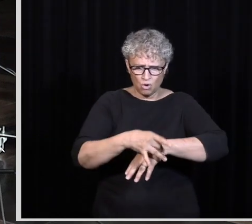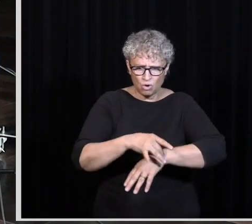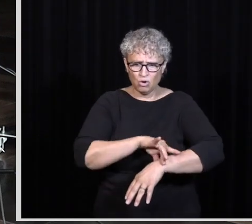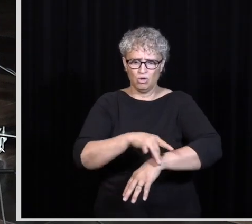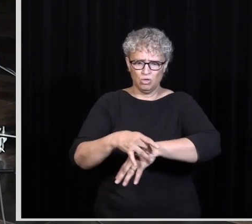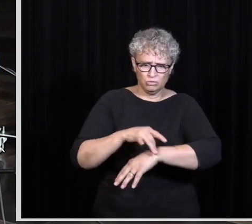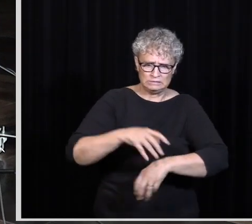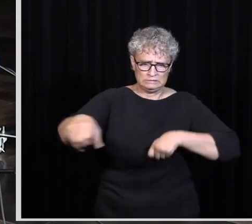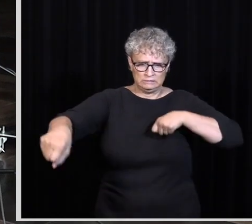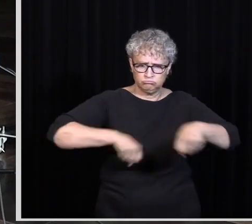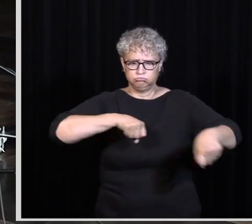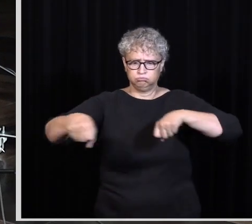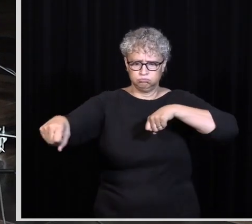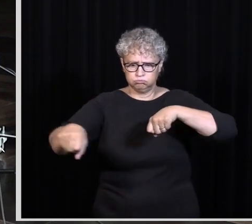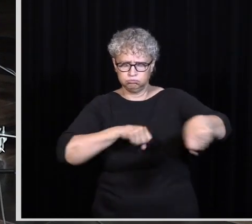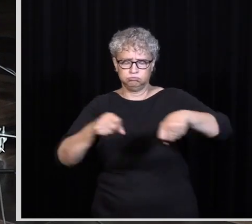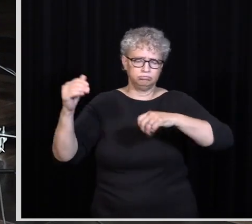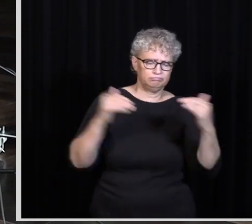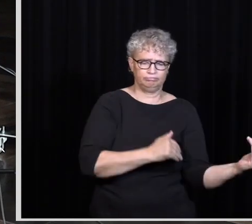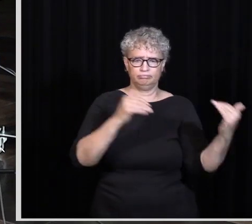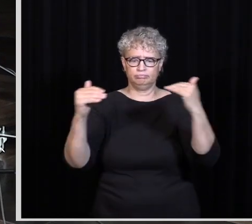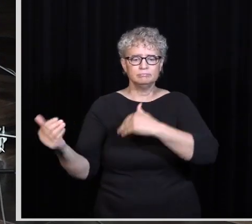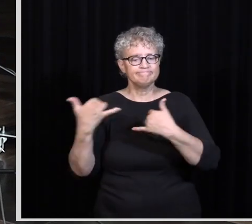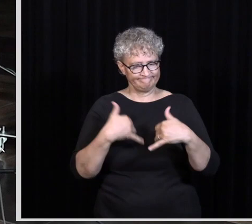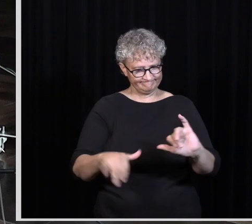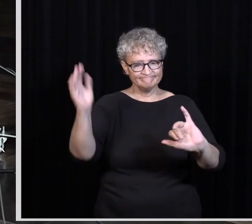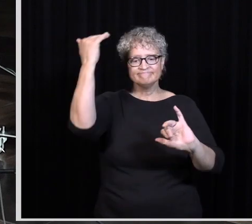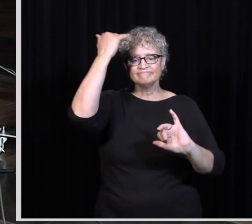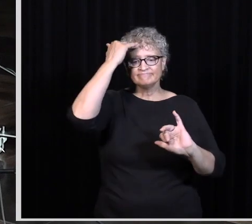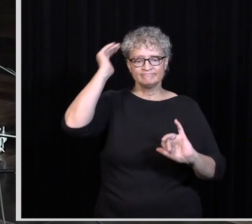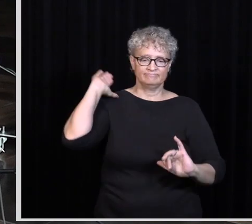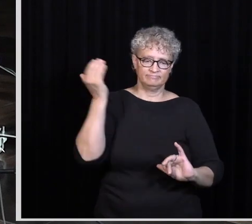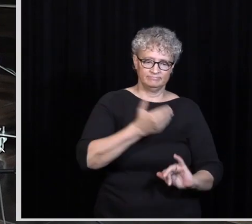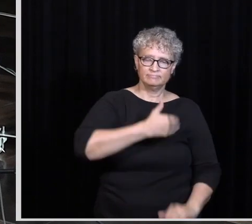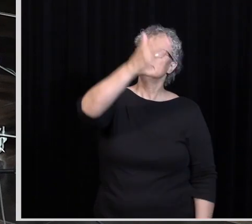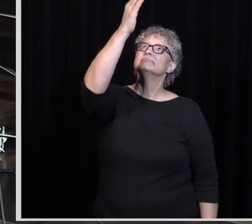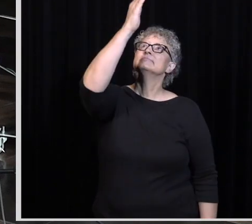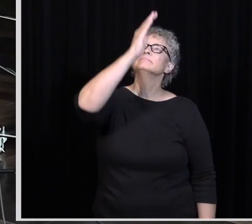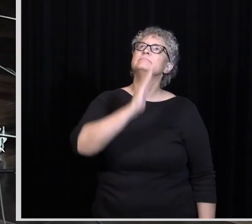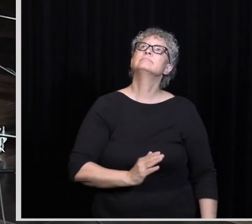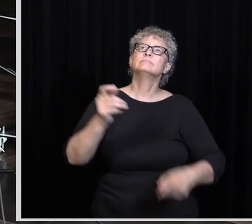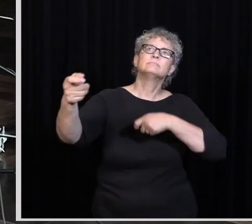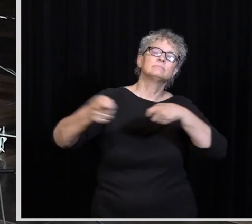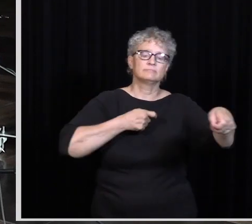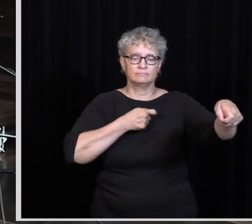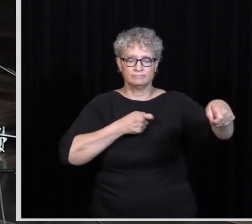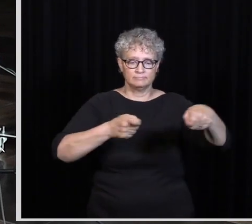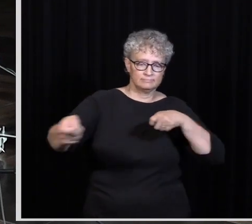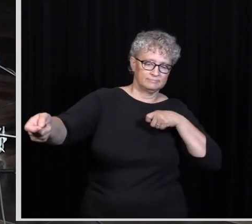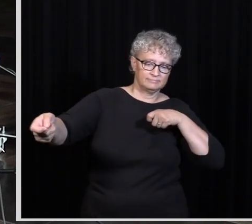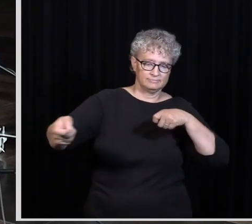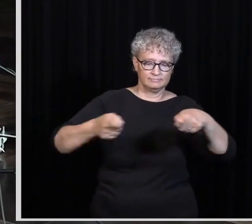Battles Rage We Know Our God Reigns